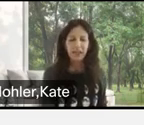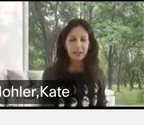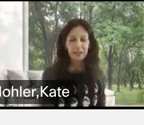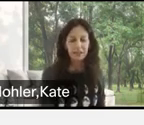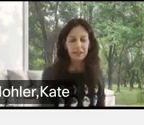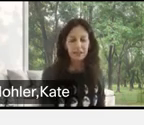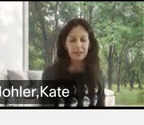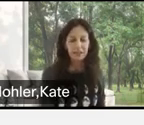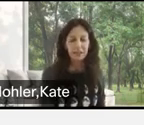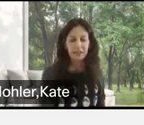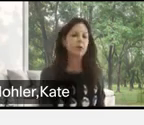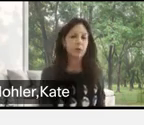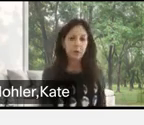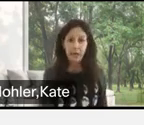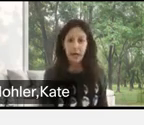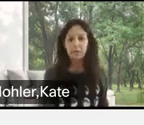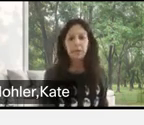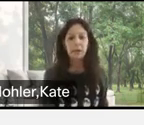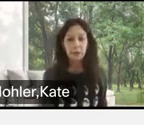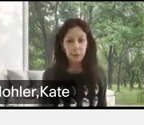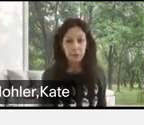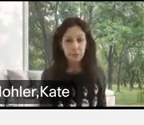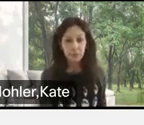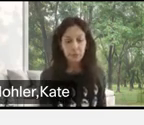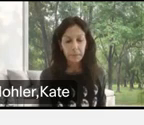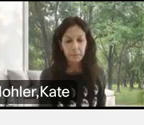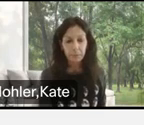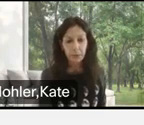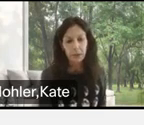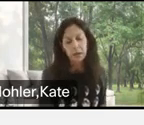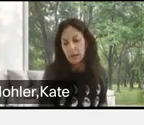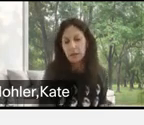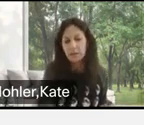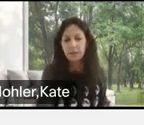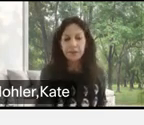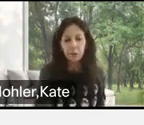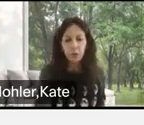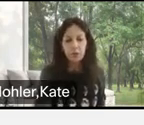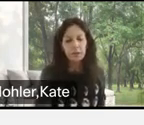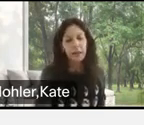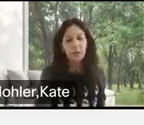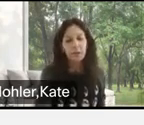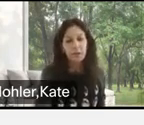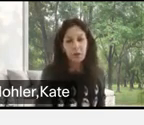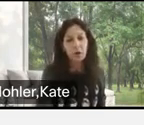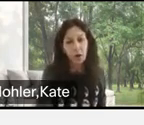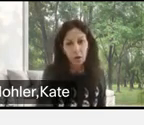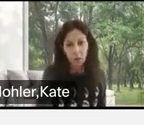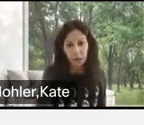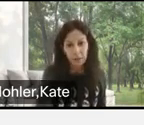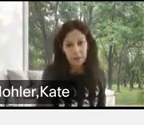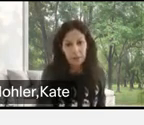sounds funny to some people, but we're doing that to be inclusive. Consider your words and language